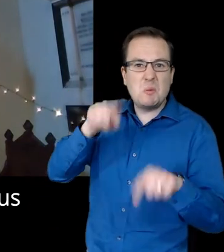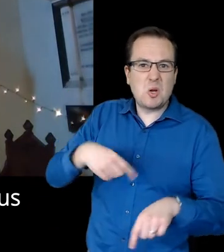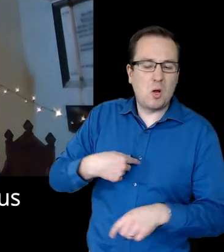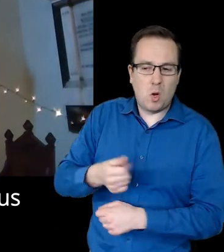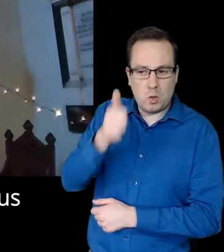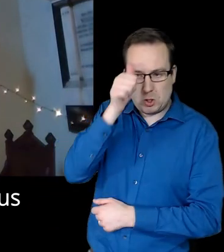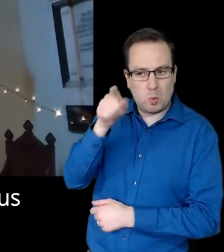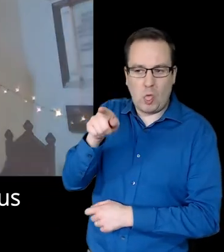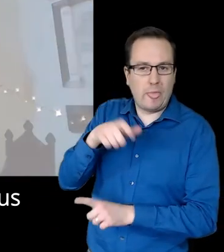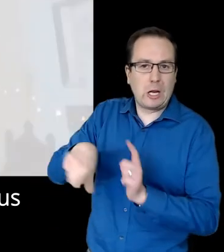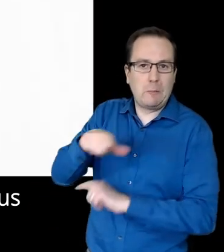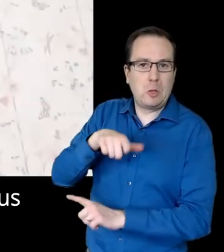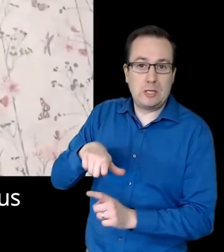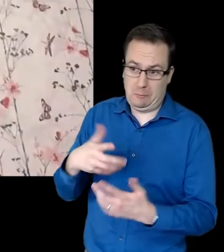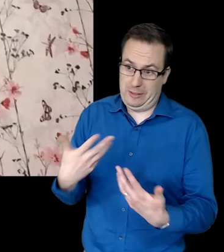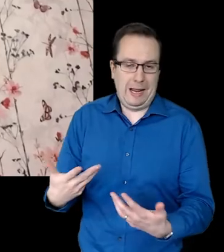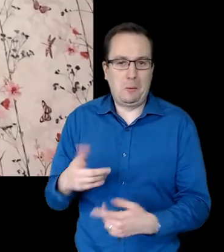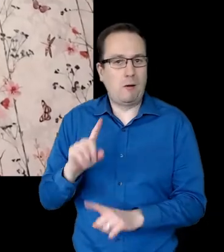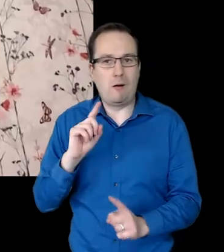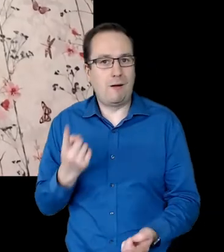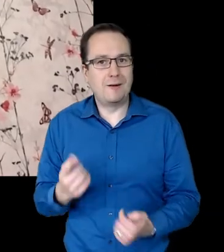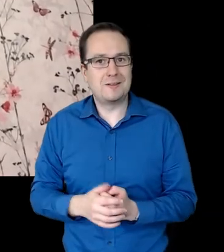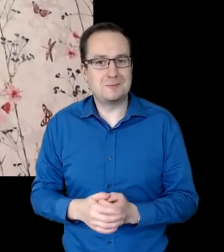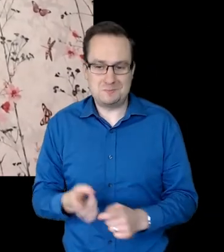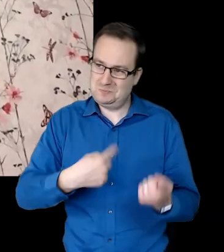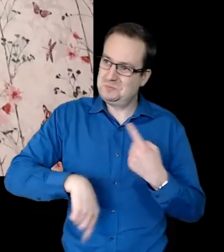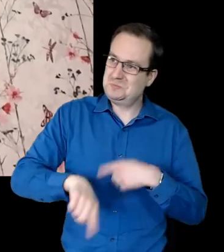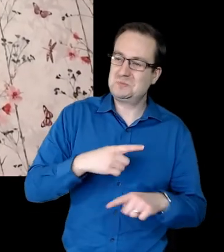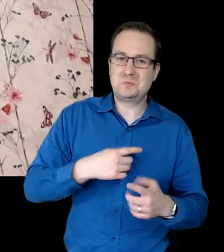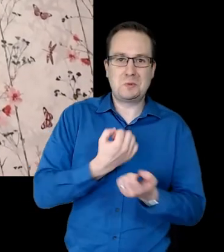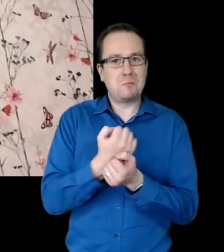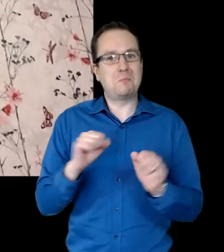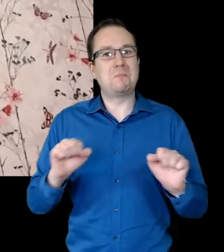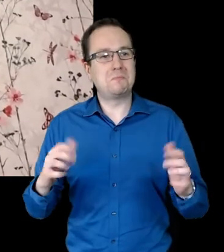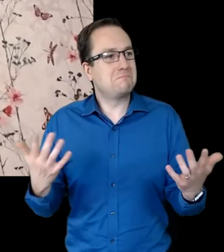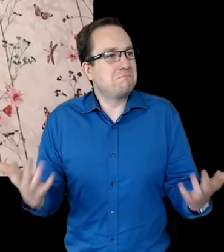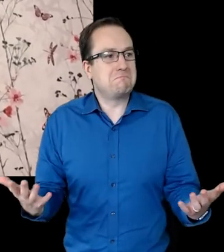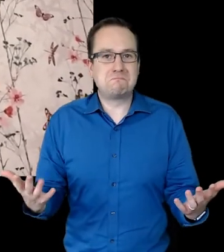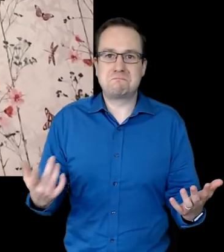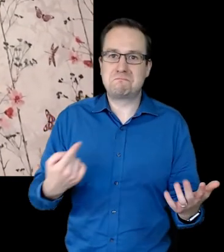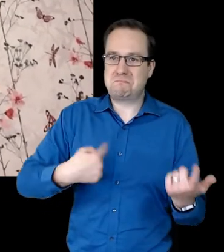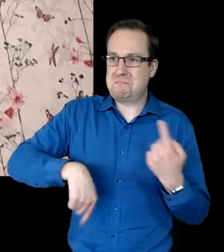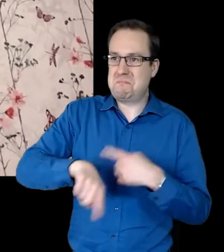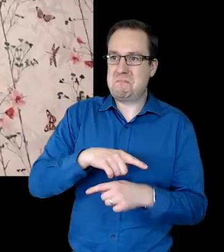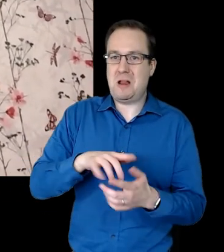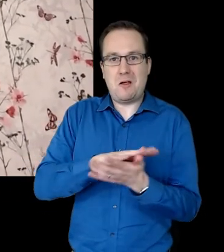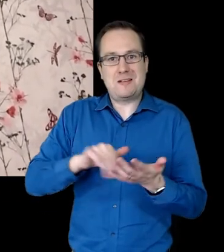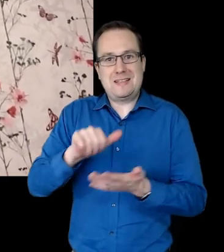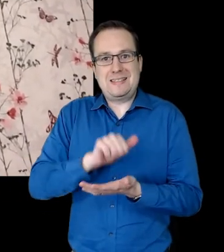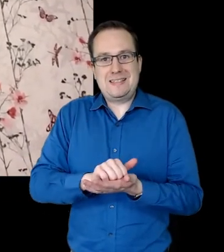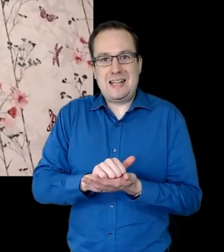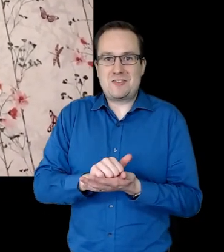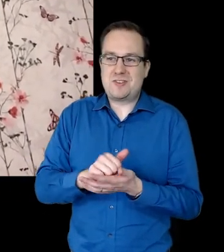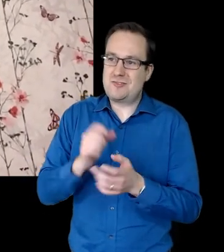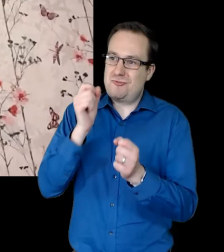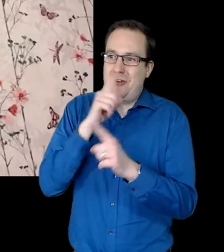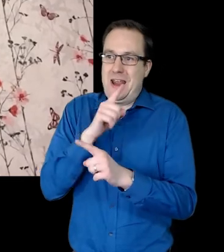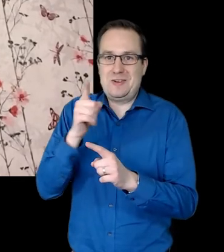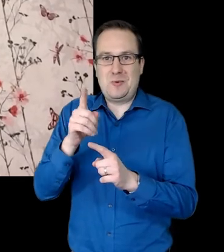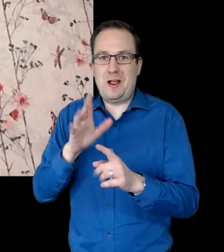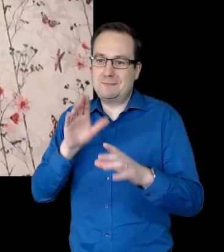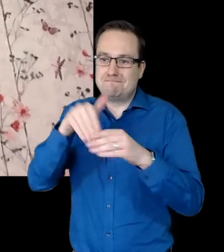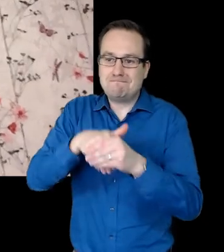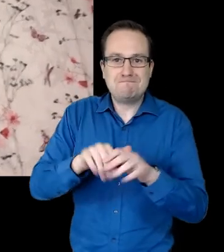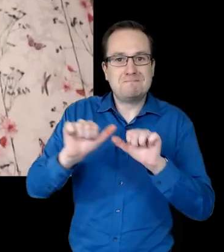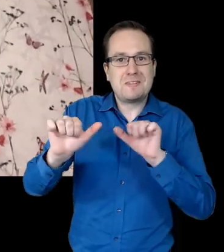but not anymore. Here we are, bringing our sacred strange into their pews and pulpits,